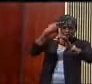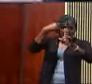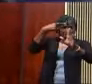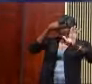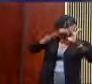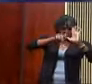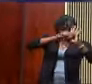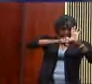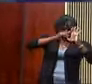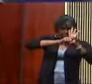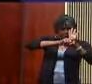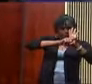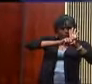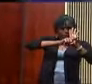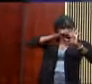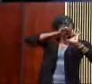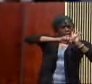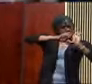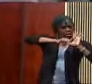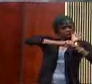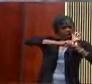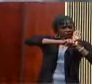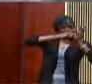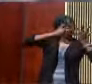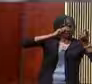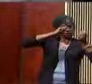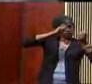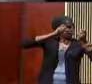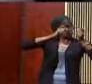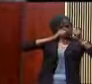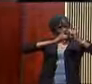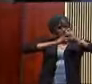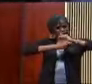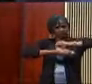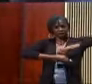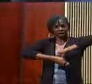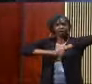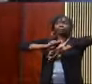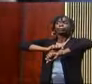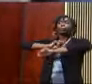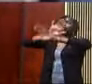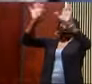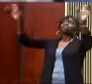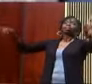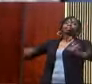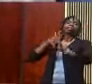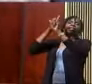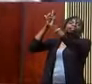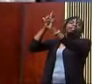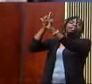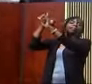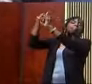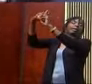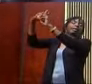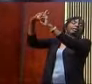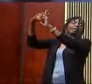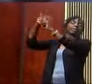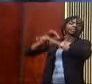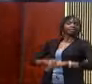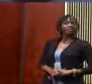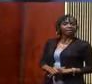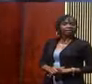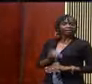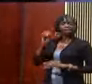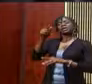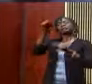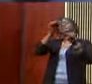God's big picture. Now, I got to admit, I've remixed Drake because Drake says, I've learned working with negatives